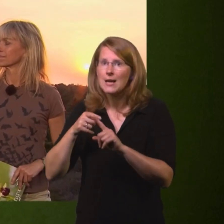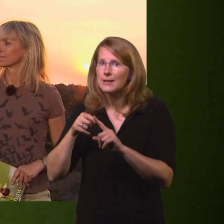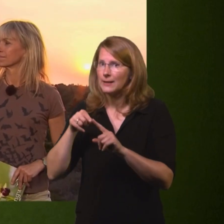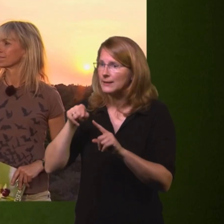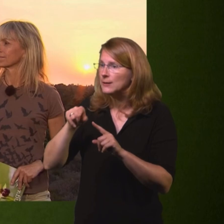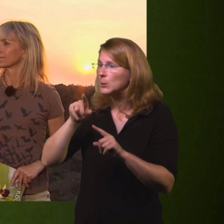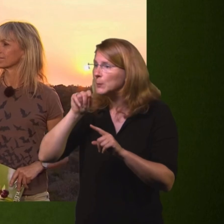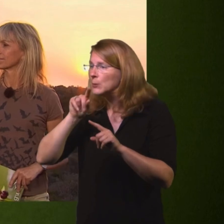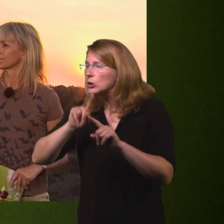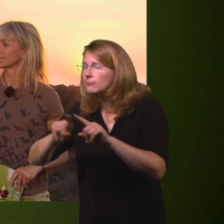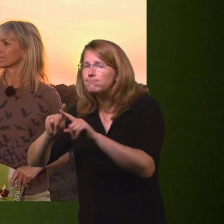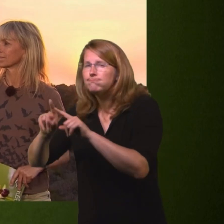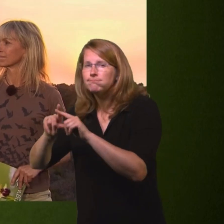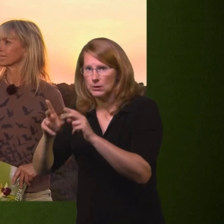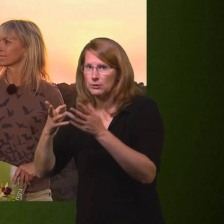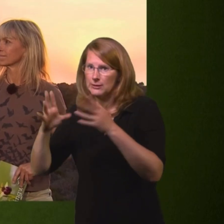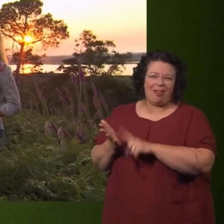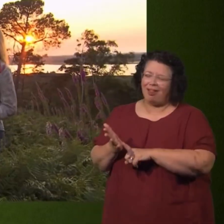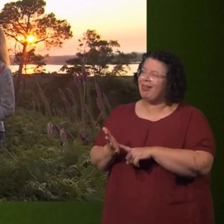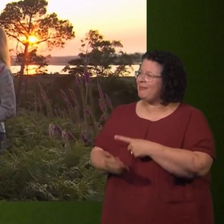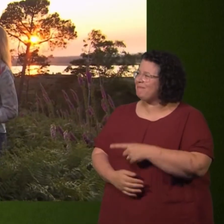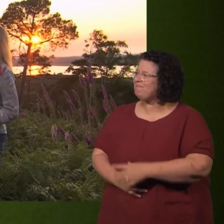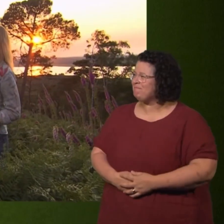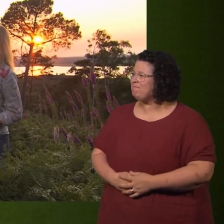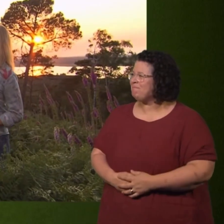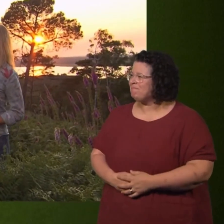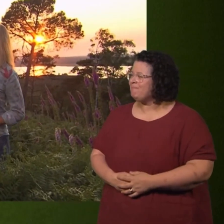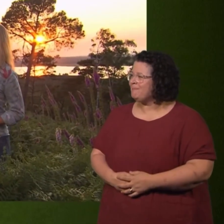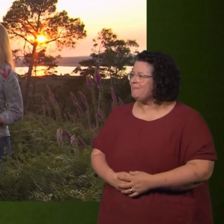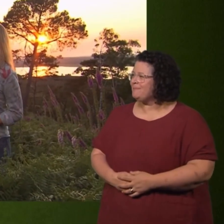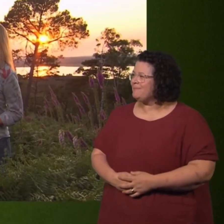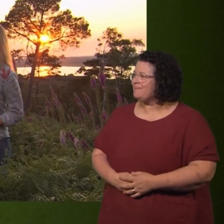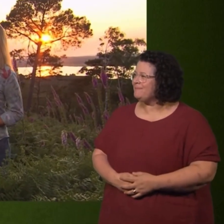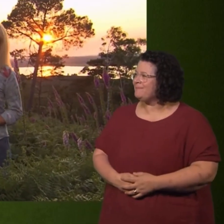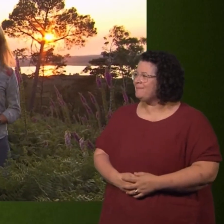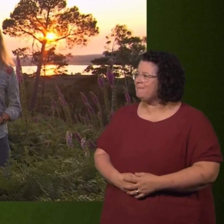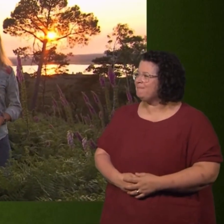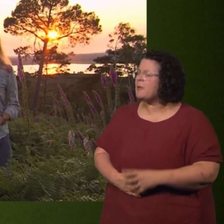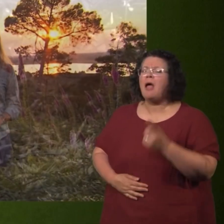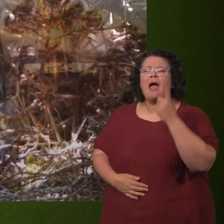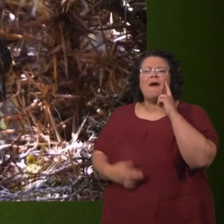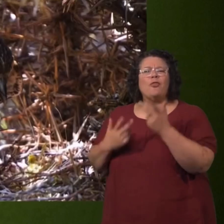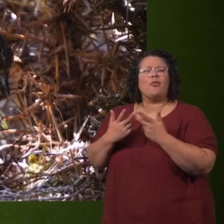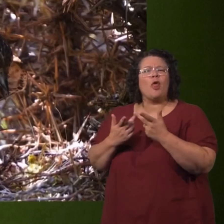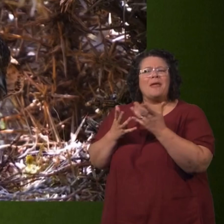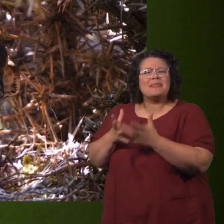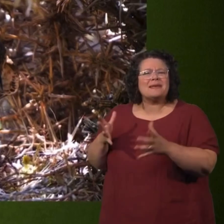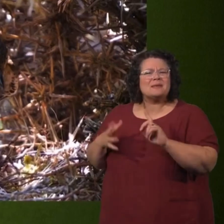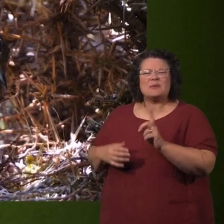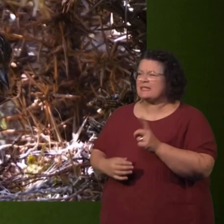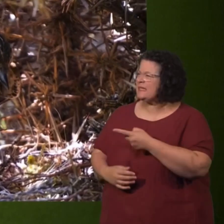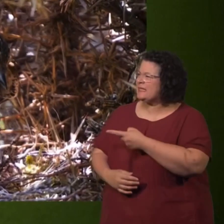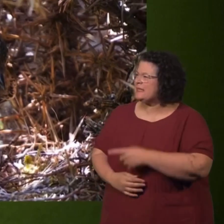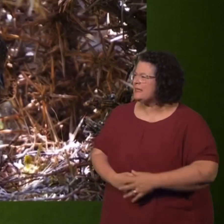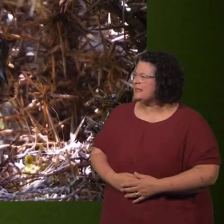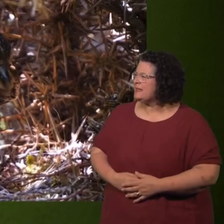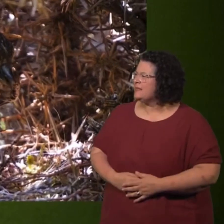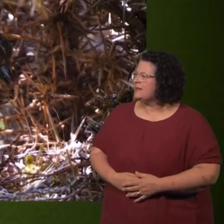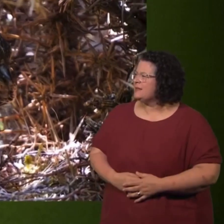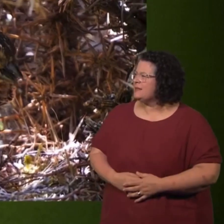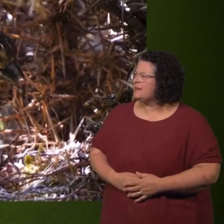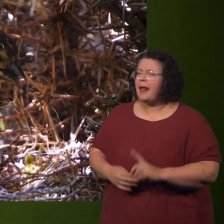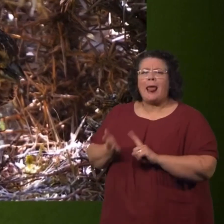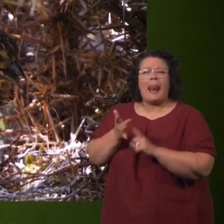used to, but they're doing okay down here on Arne on this heatland. Okay, before we go, let's take a look around the rest of our nest. We can start with the linnets.